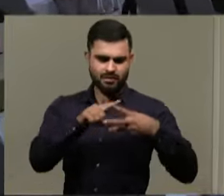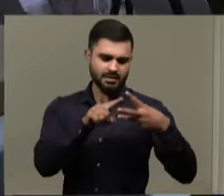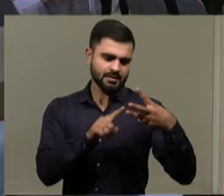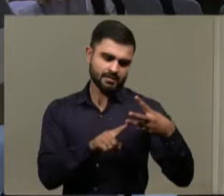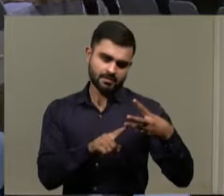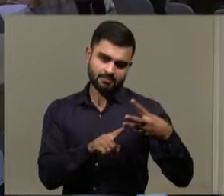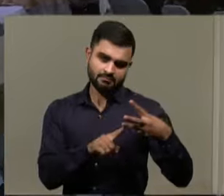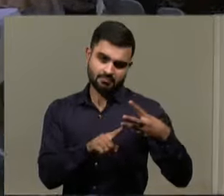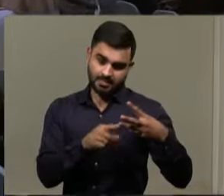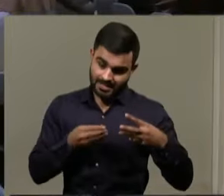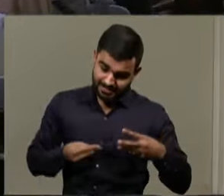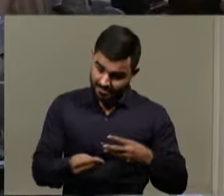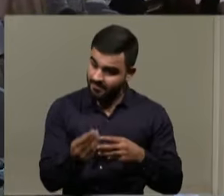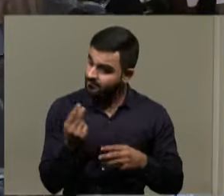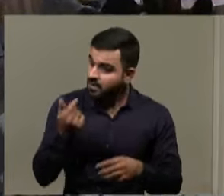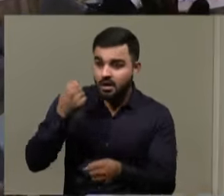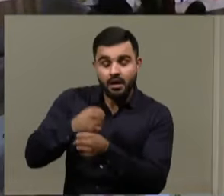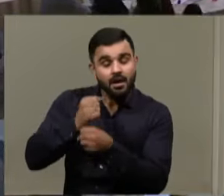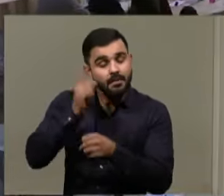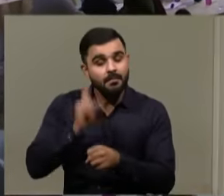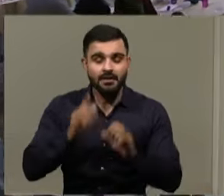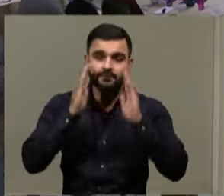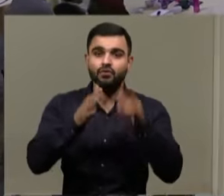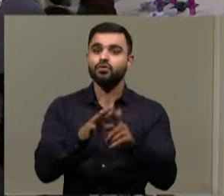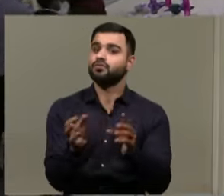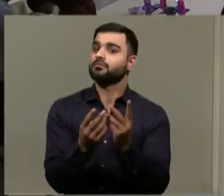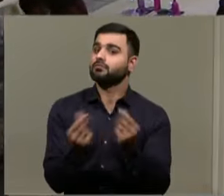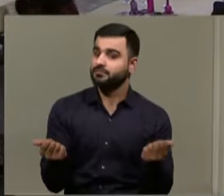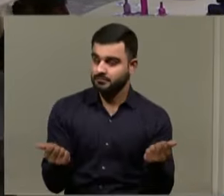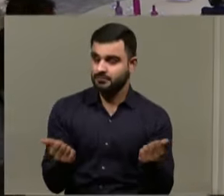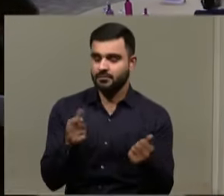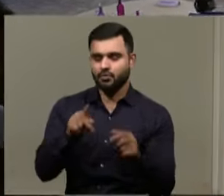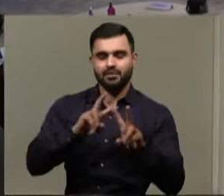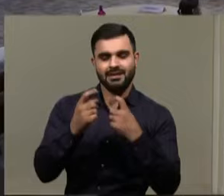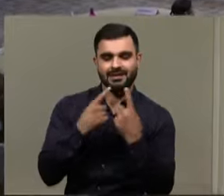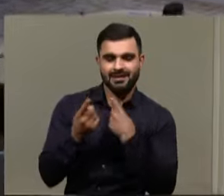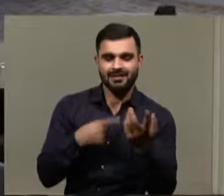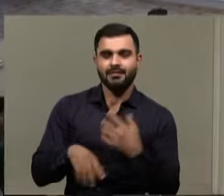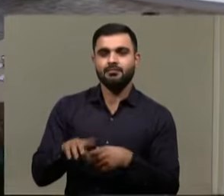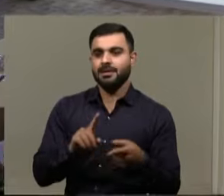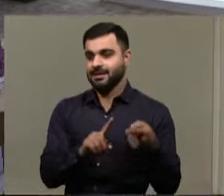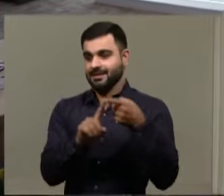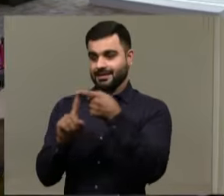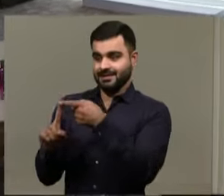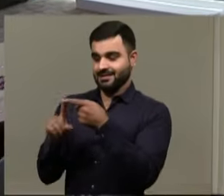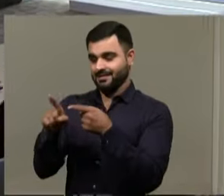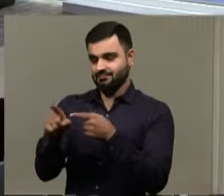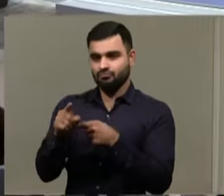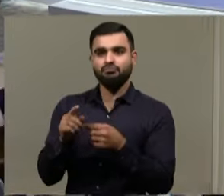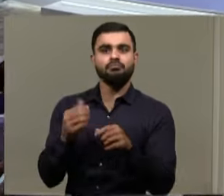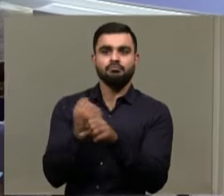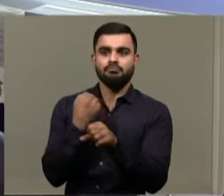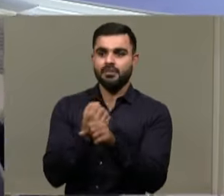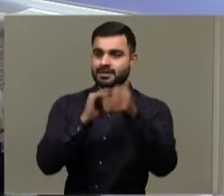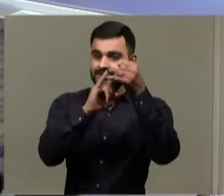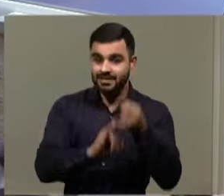you think could be immediately done by the government? Also, earlier, Dan was talking about how the East, you know, he feels a lot more needs to be done